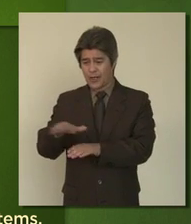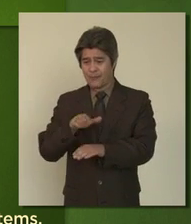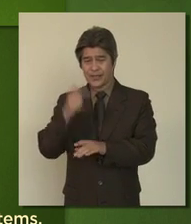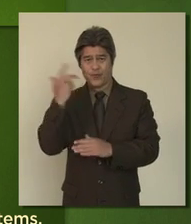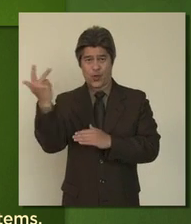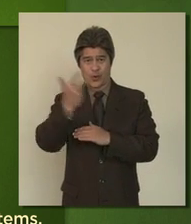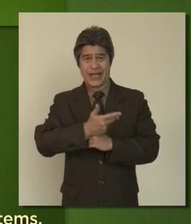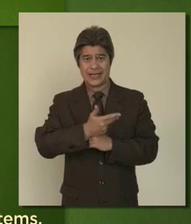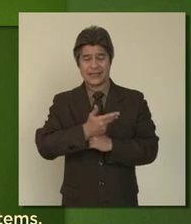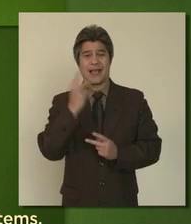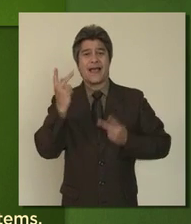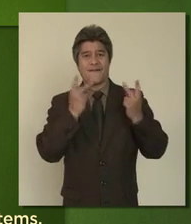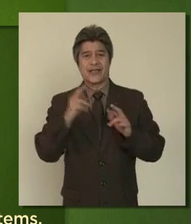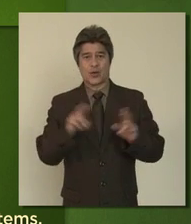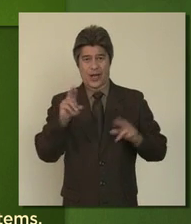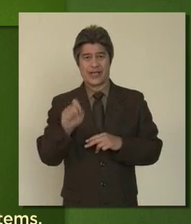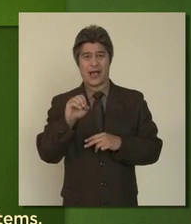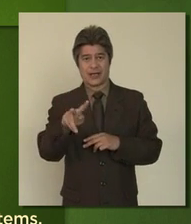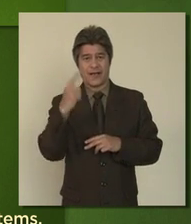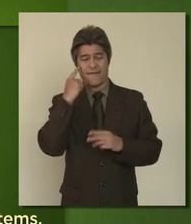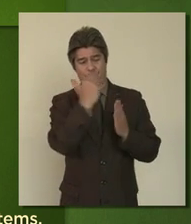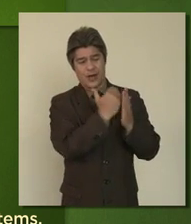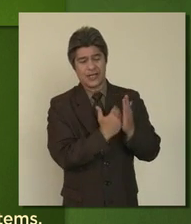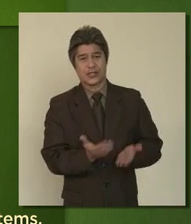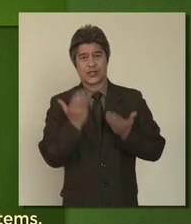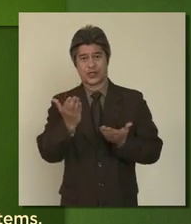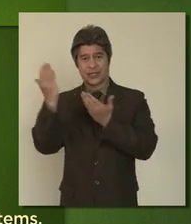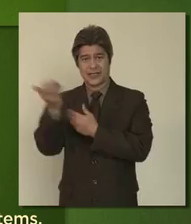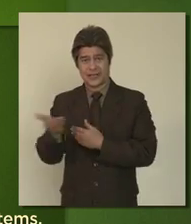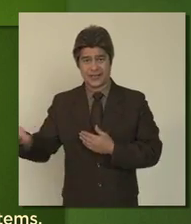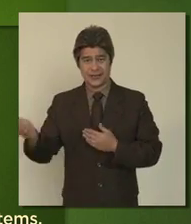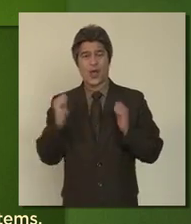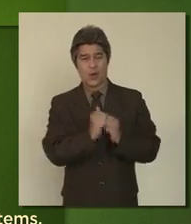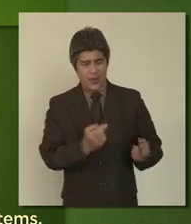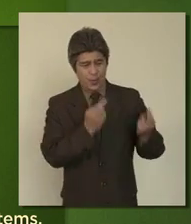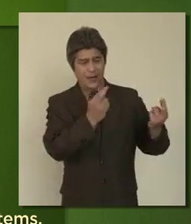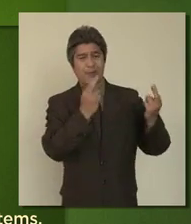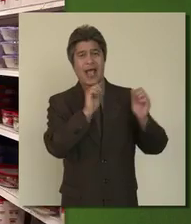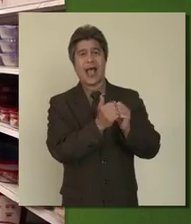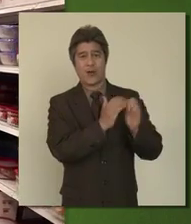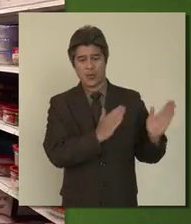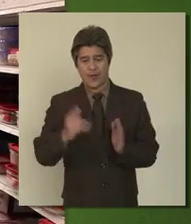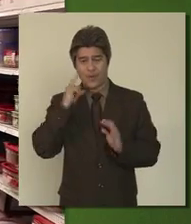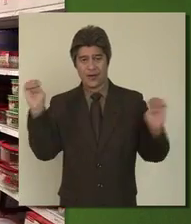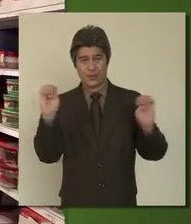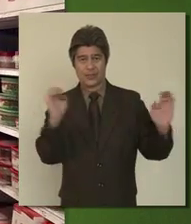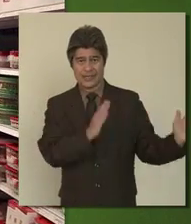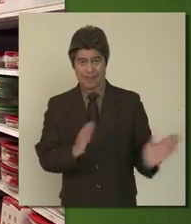Visit Ready.gov for a complete list of suggested items along with recommendations for how to prepare a family emergency plan.